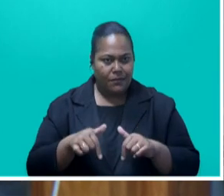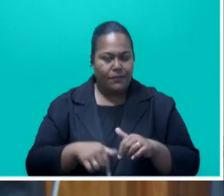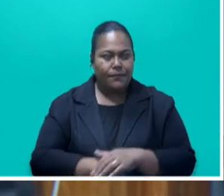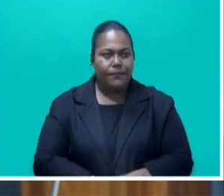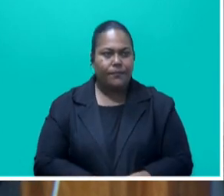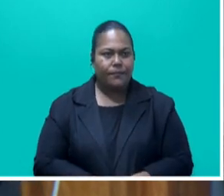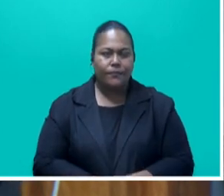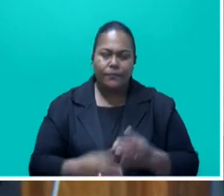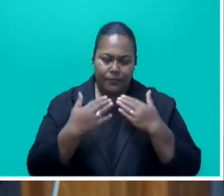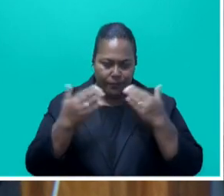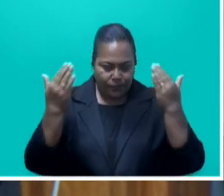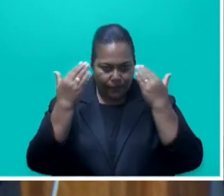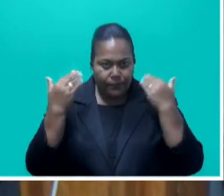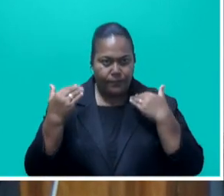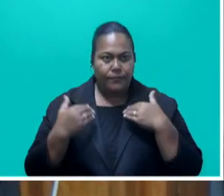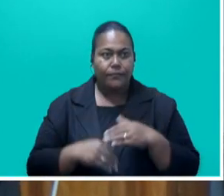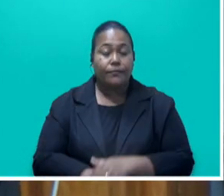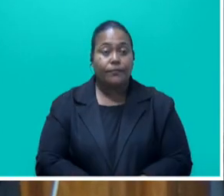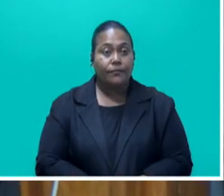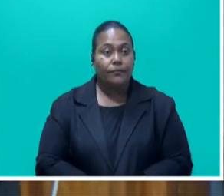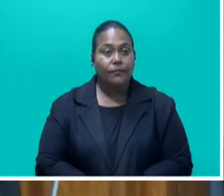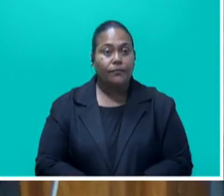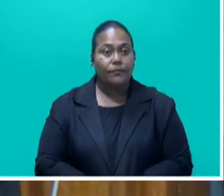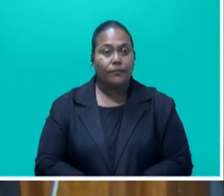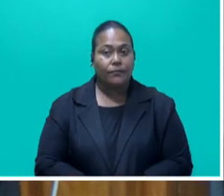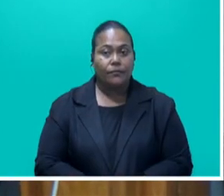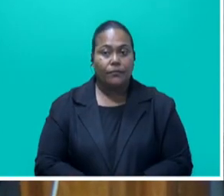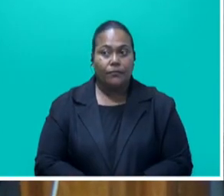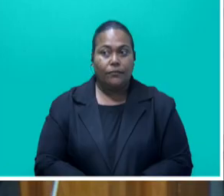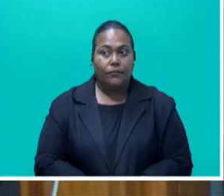Thank you, Honorable Sikha. Thank you, Honorable Minister.